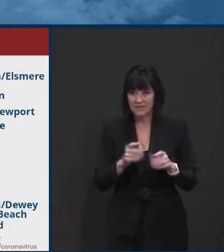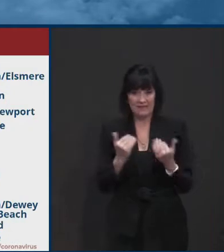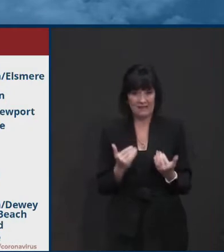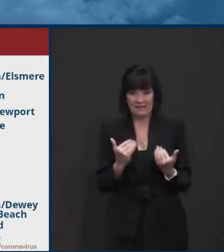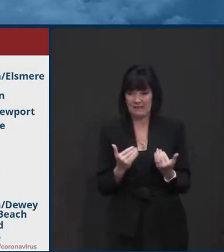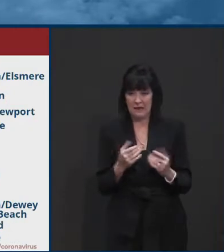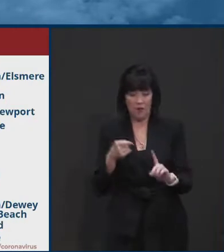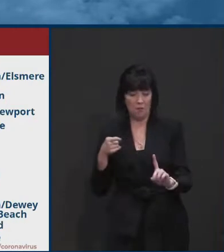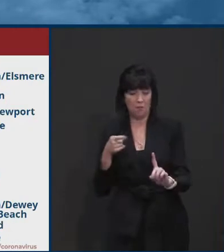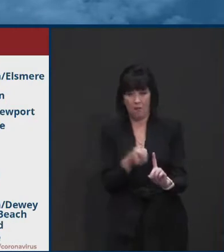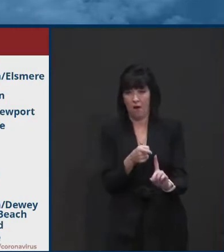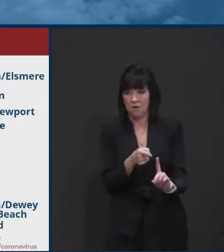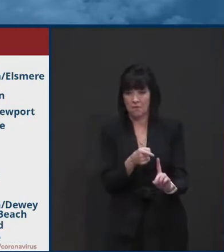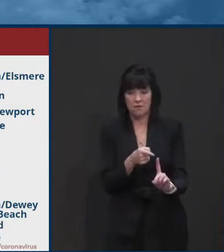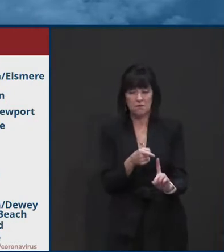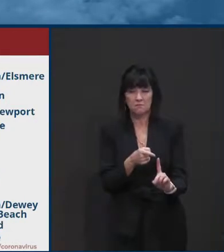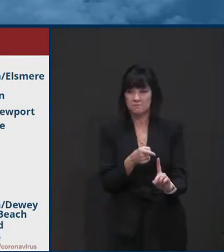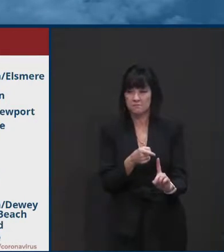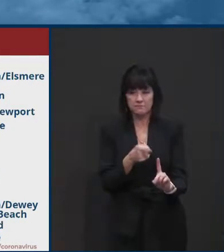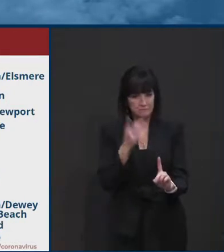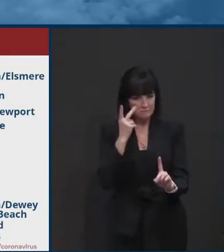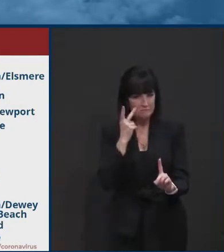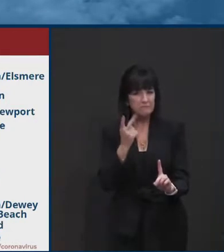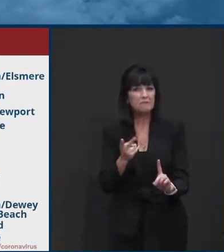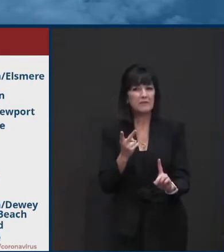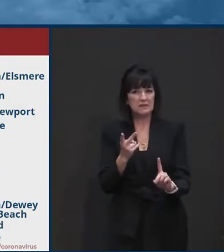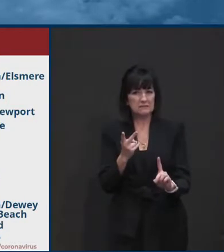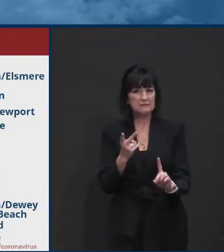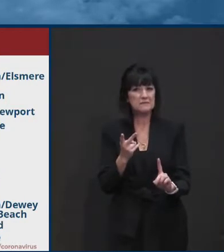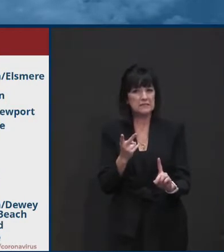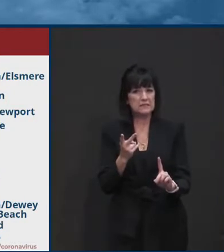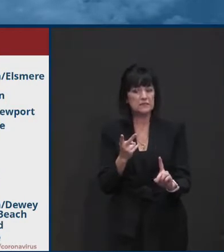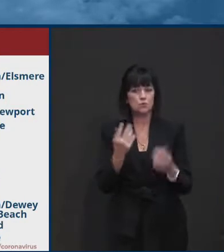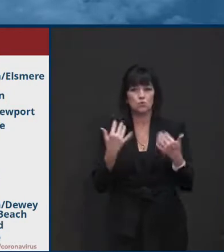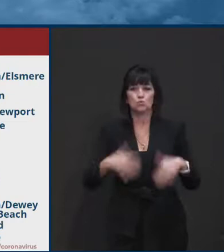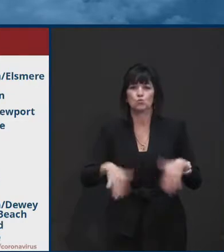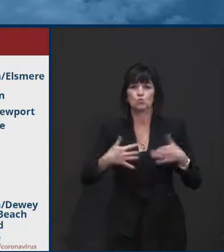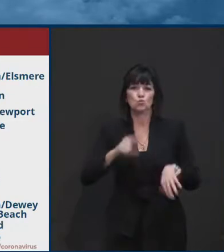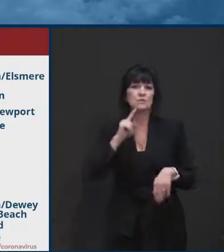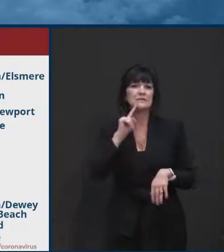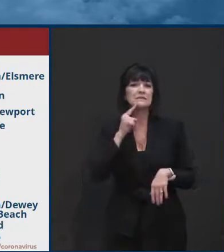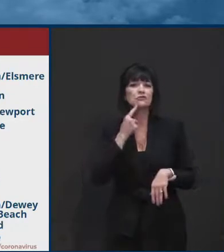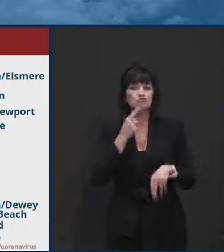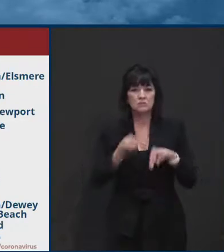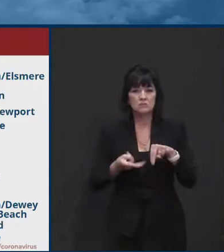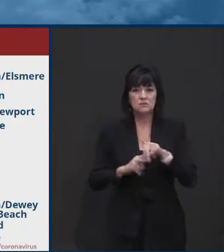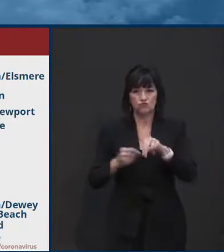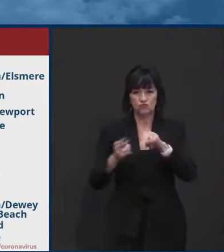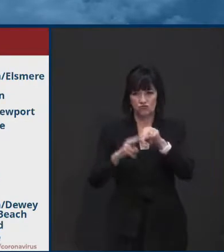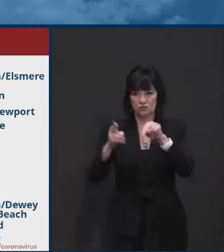um, a significant increase in cases throughout our state at this point in time.